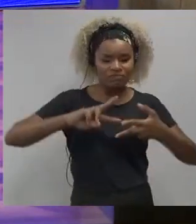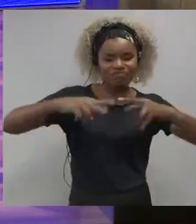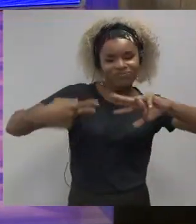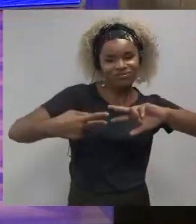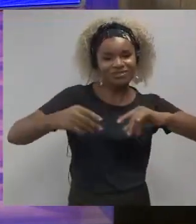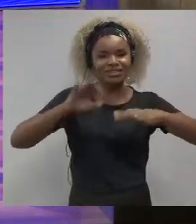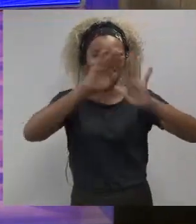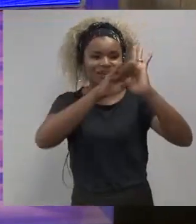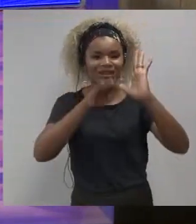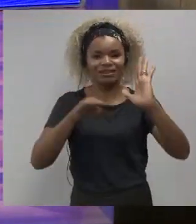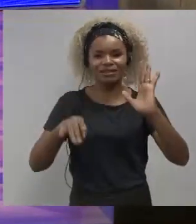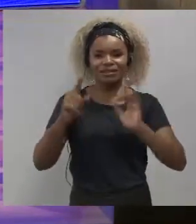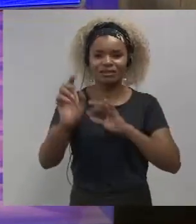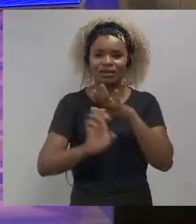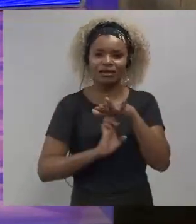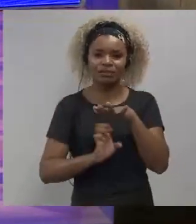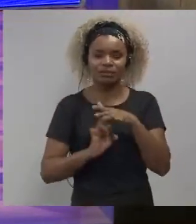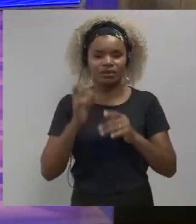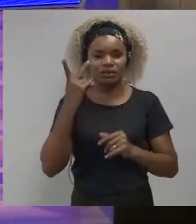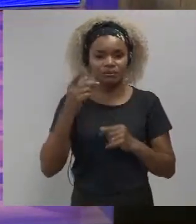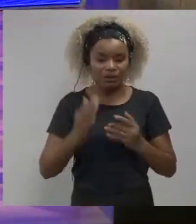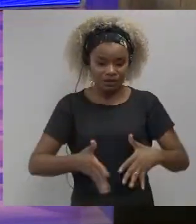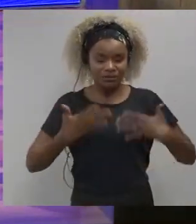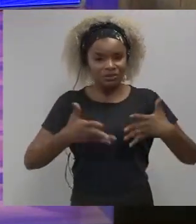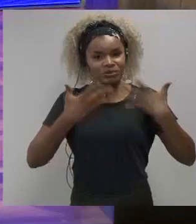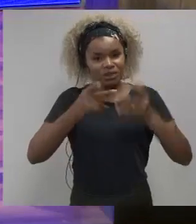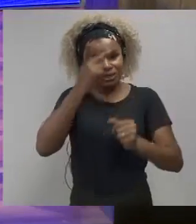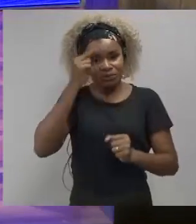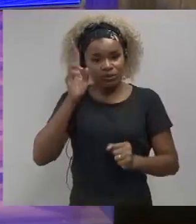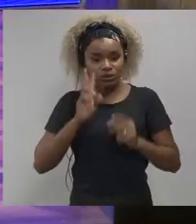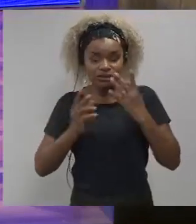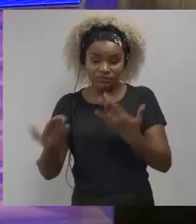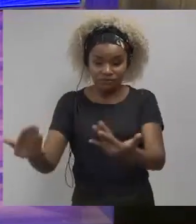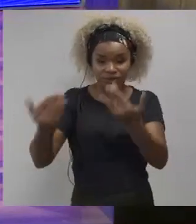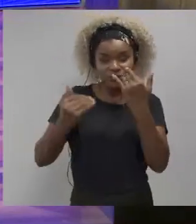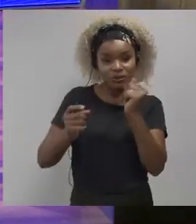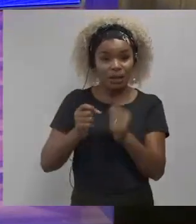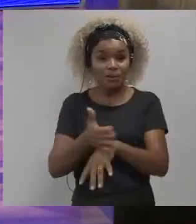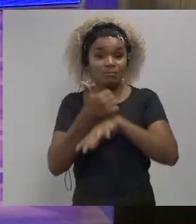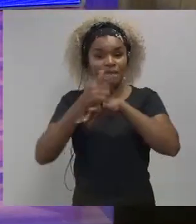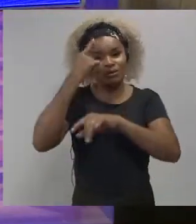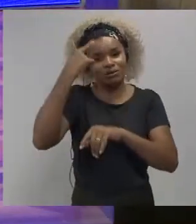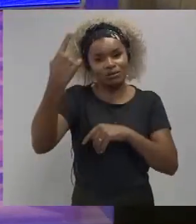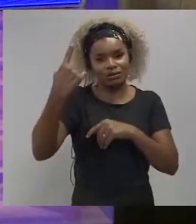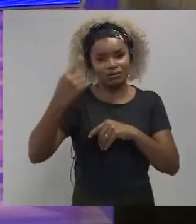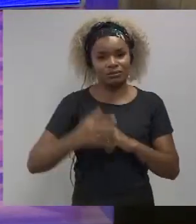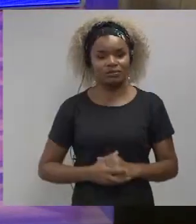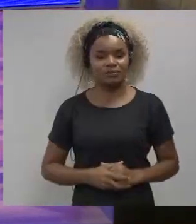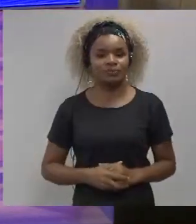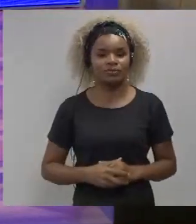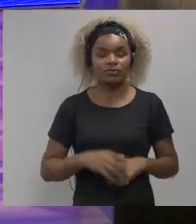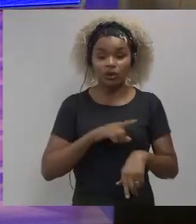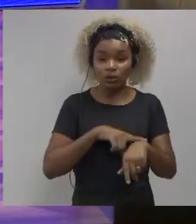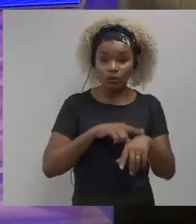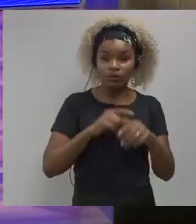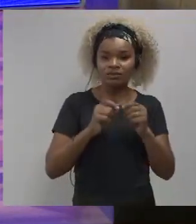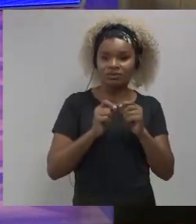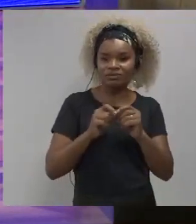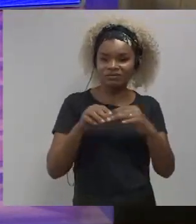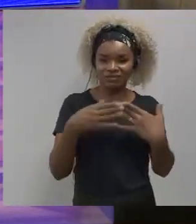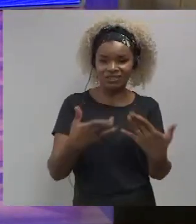come up with good ideas and create a psychologically safe environment when you do give that leeway